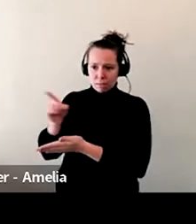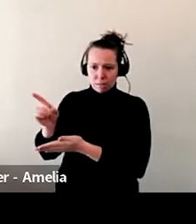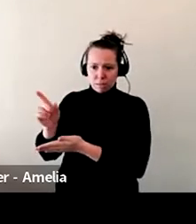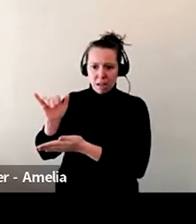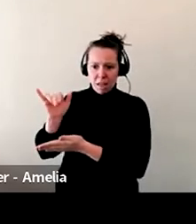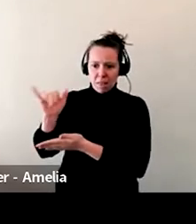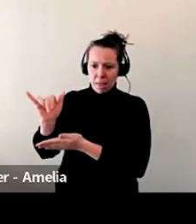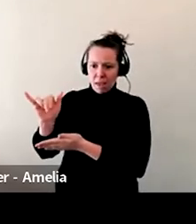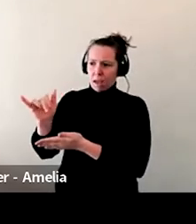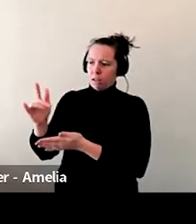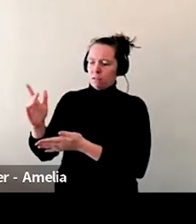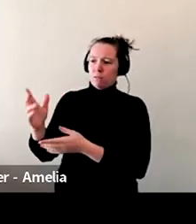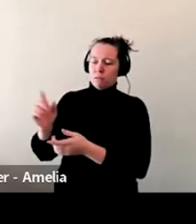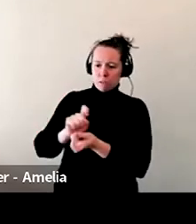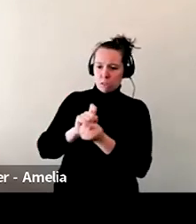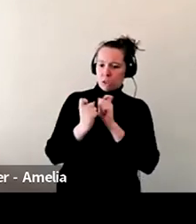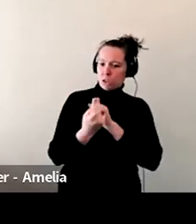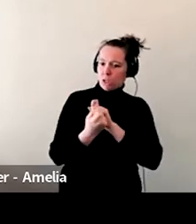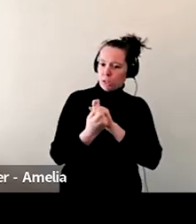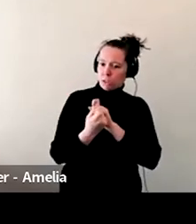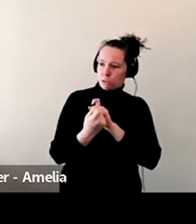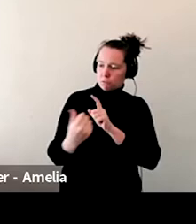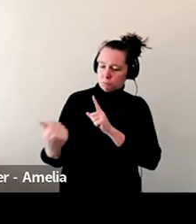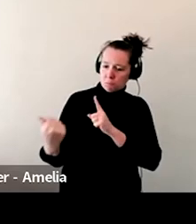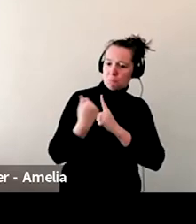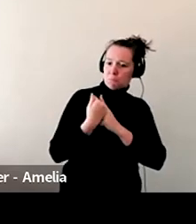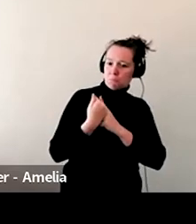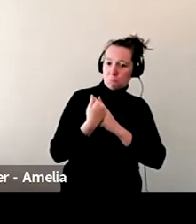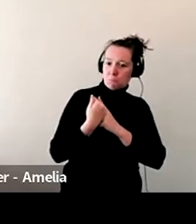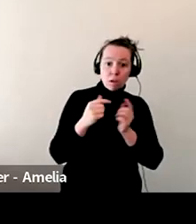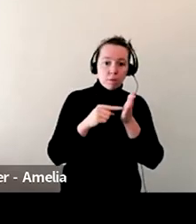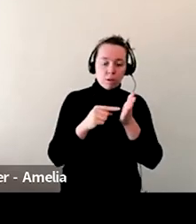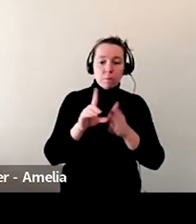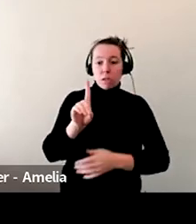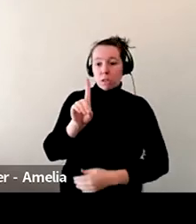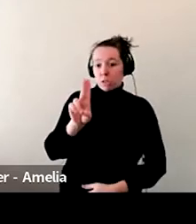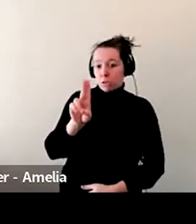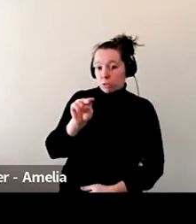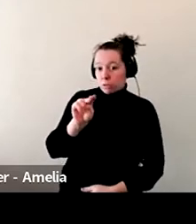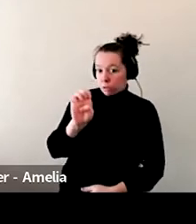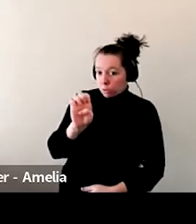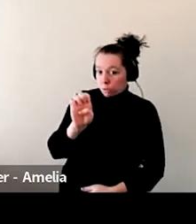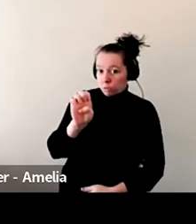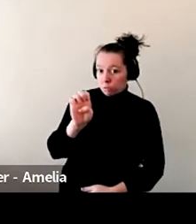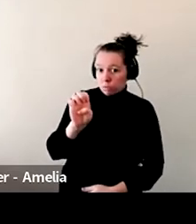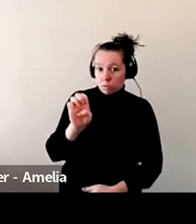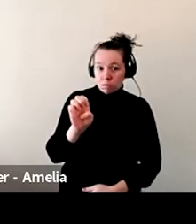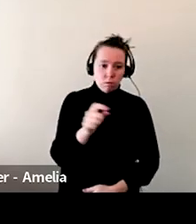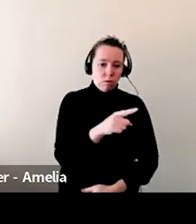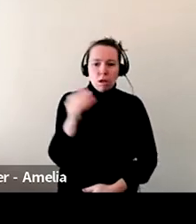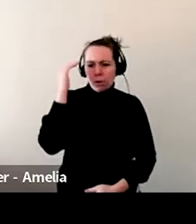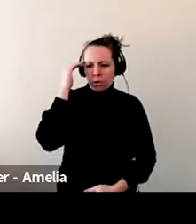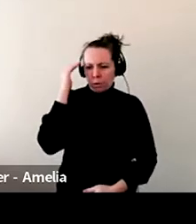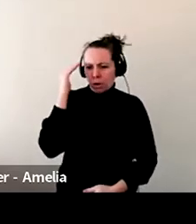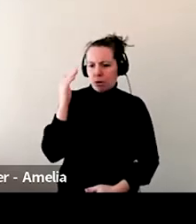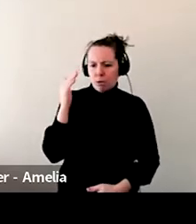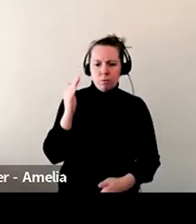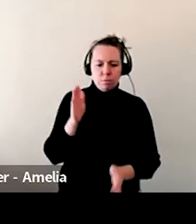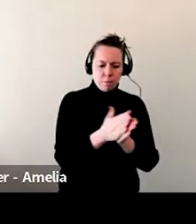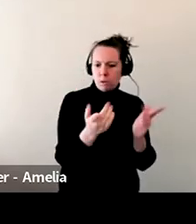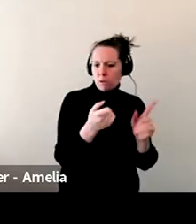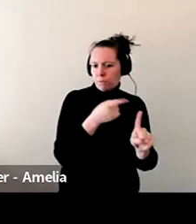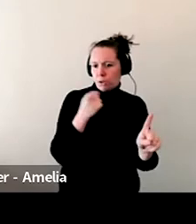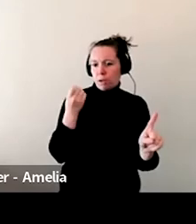amount of effects that they have on book sales. So Dune, for instance, which, you know, we know is a sci-fi book written in the